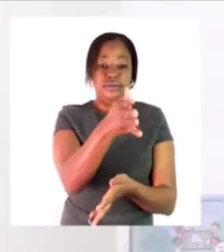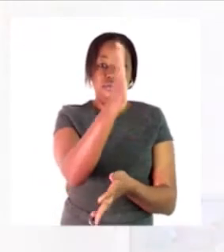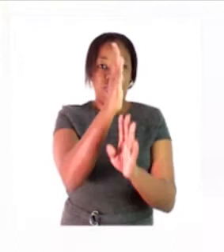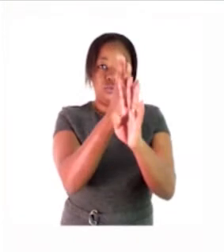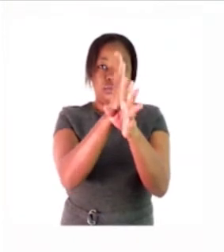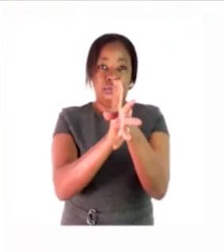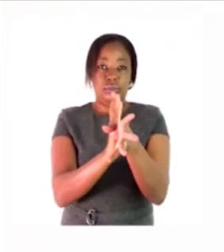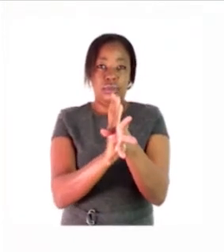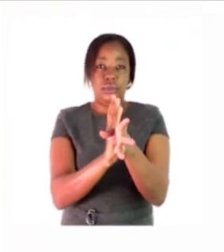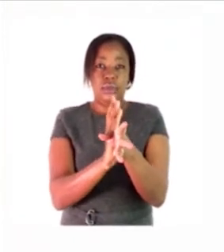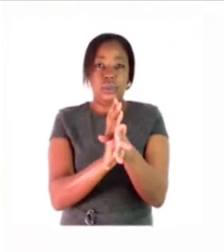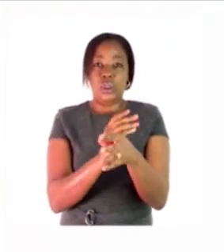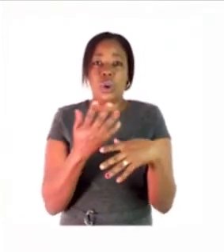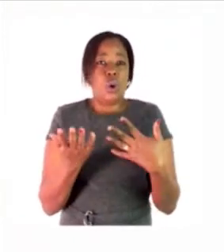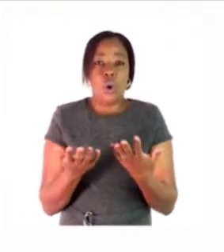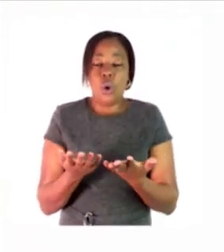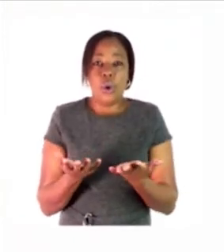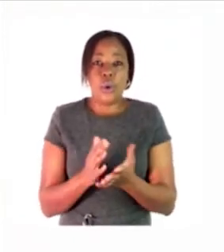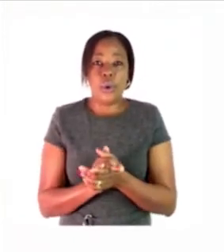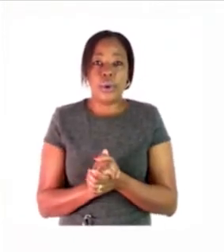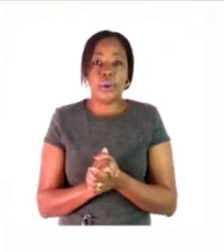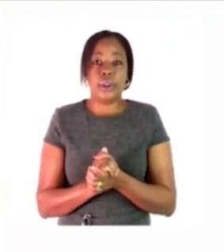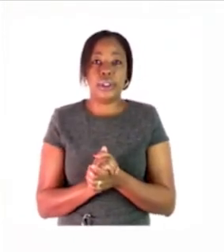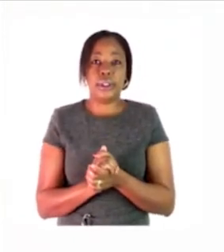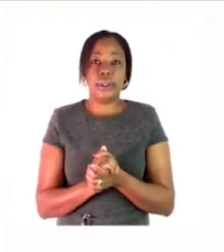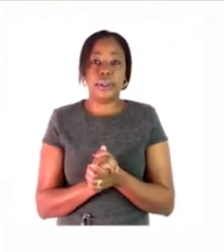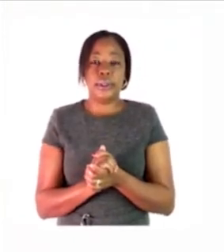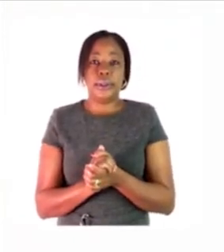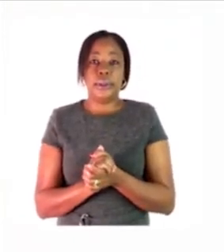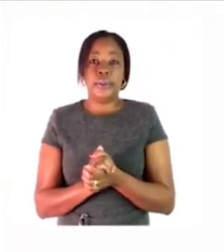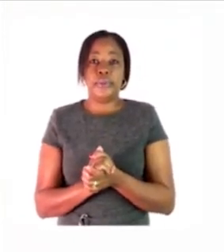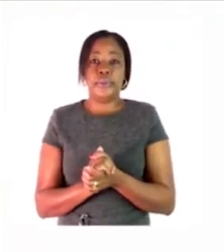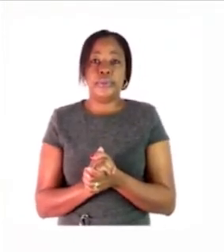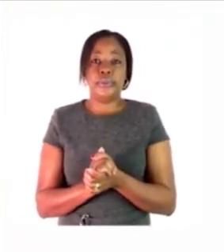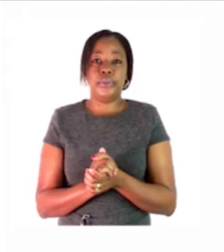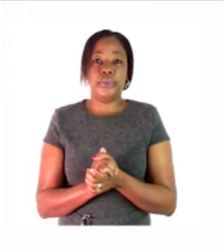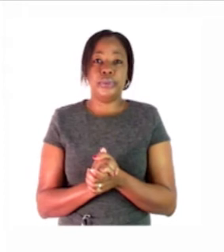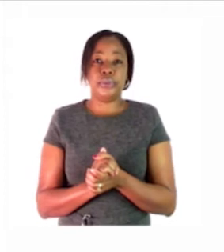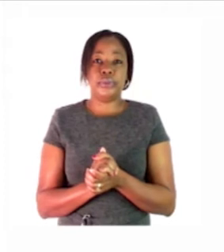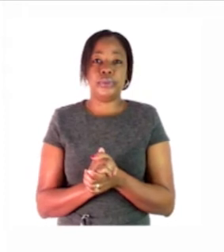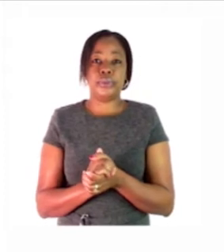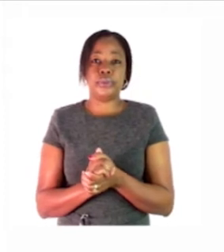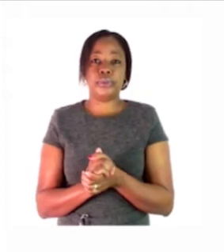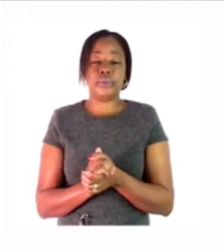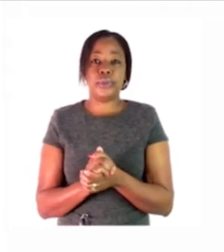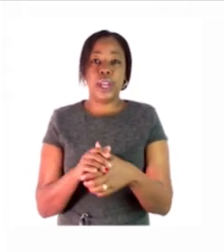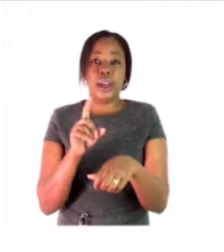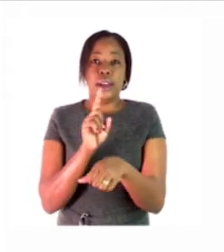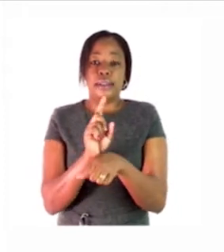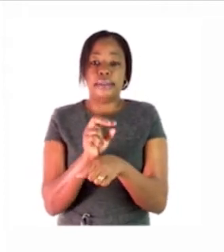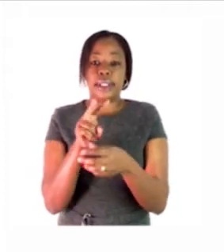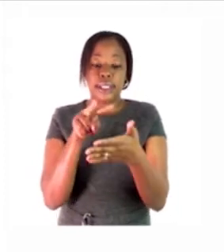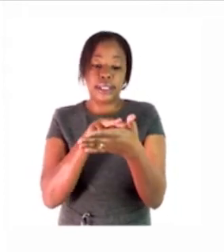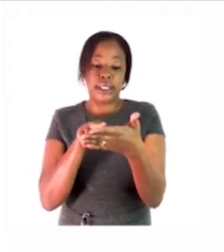and fill in the ordinal numbers in their position which they are holding it says look